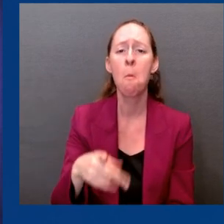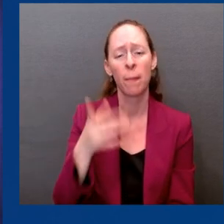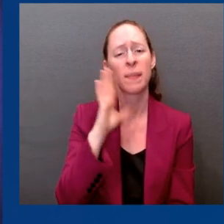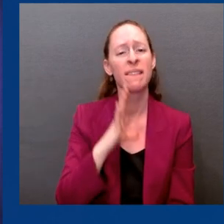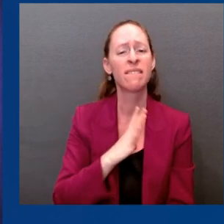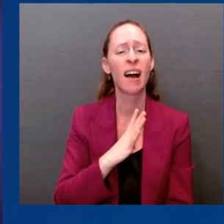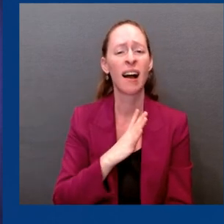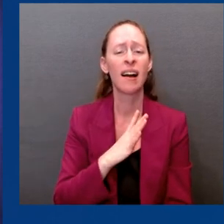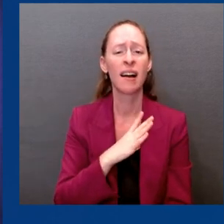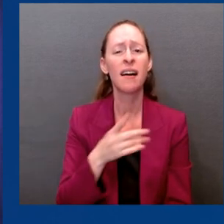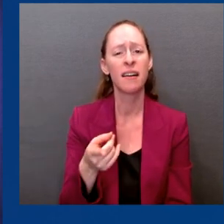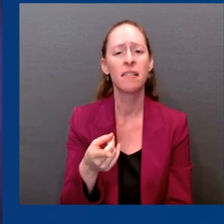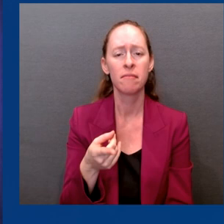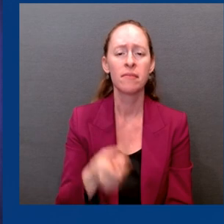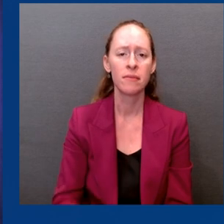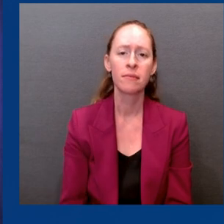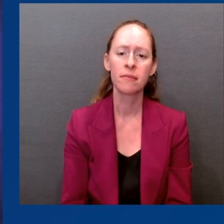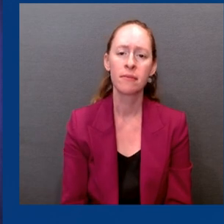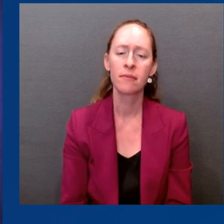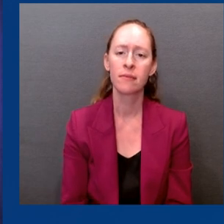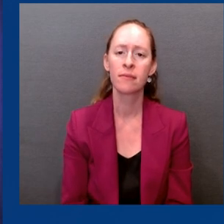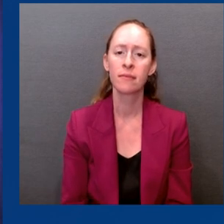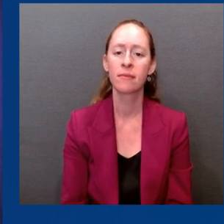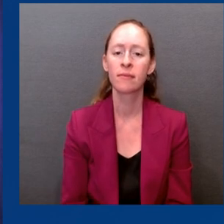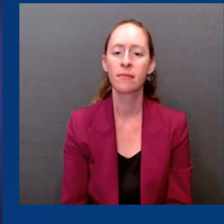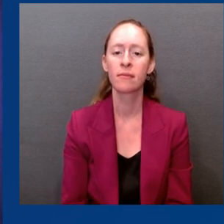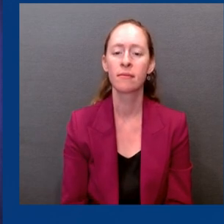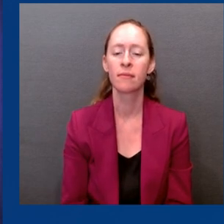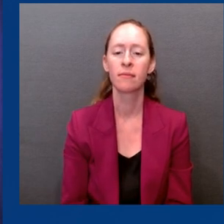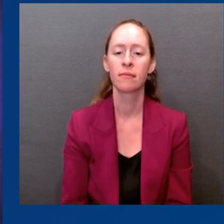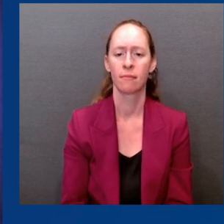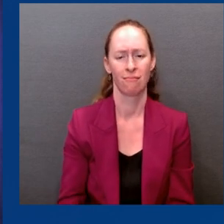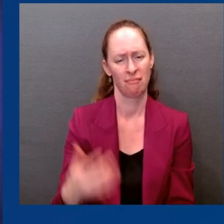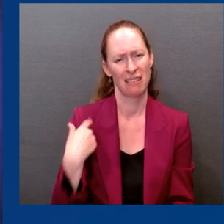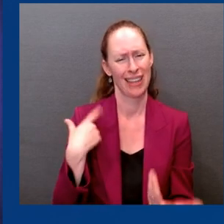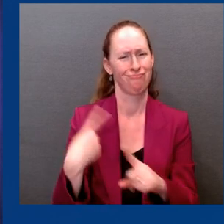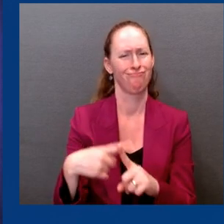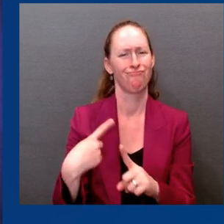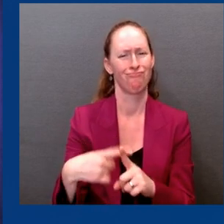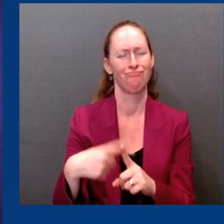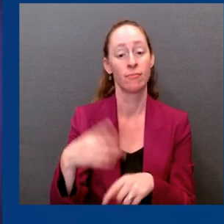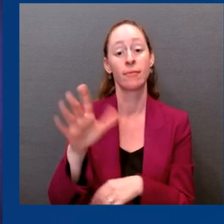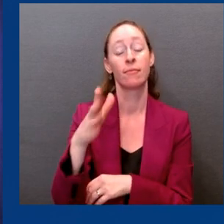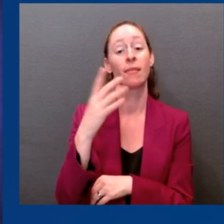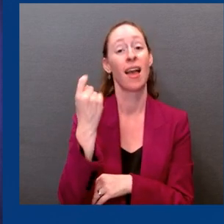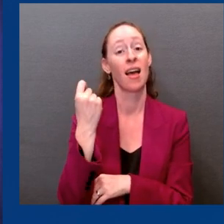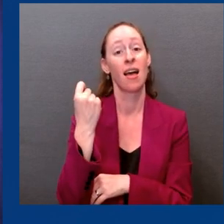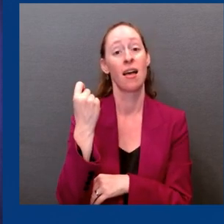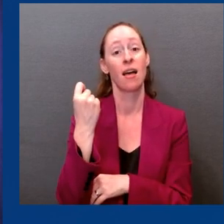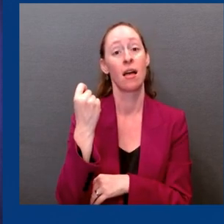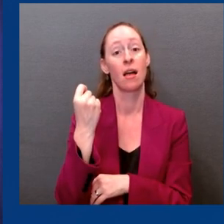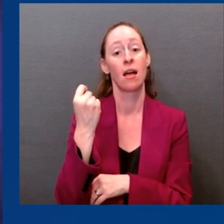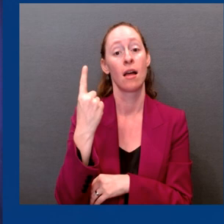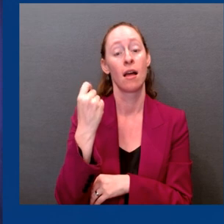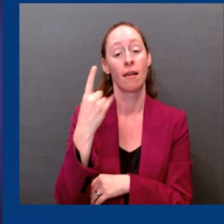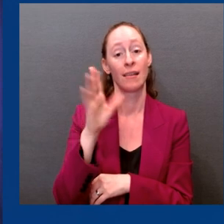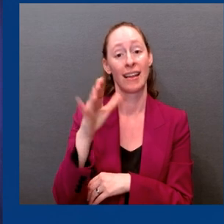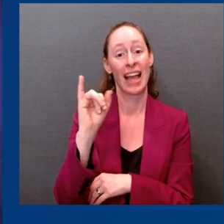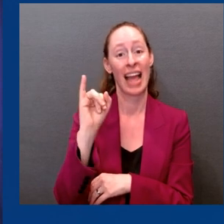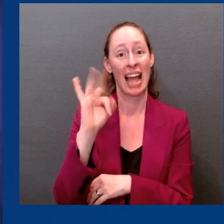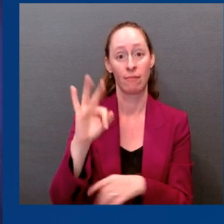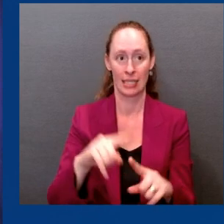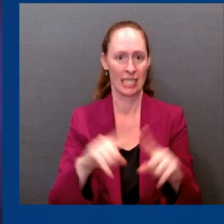us a lot of confidence. Now, on the issue of the curve ball, you know, variant, I always remind people we have an annual flu vaccine.